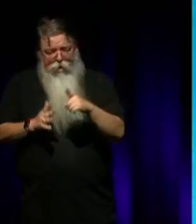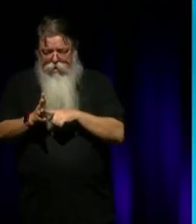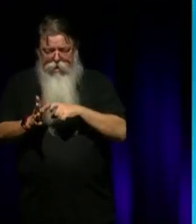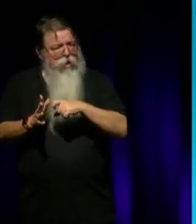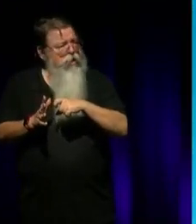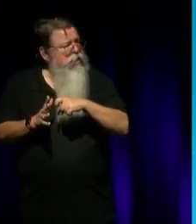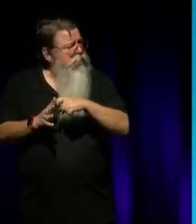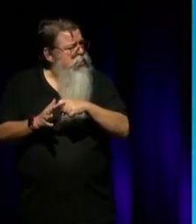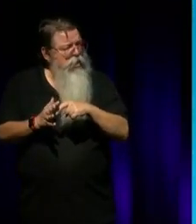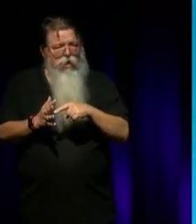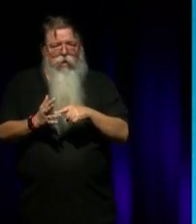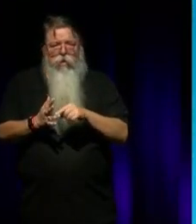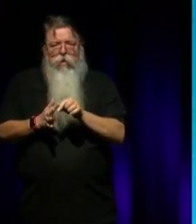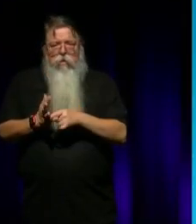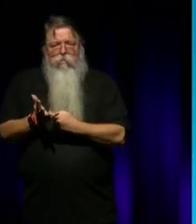mentioned Jakapura.